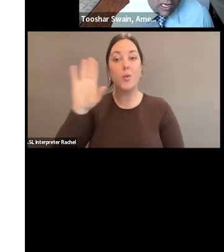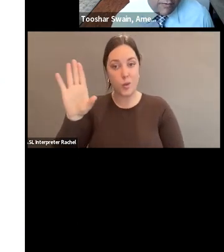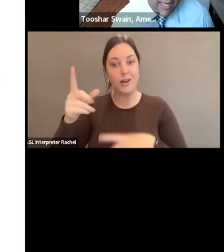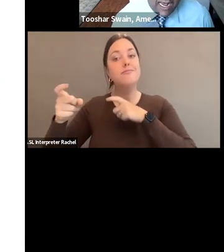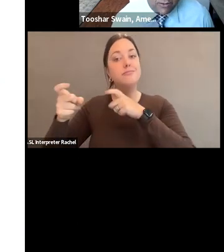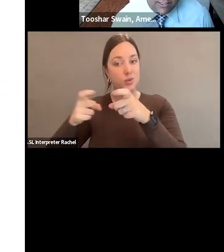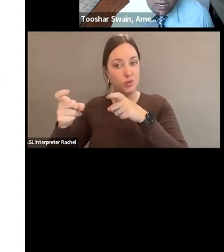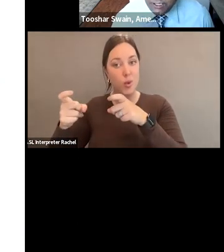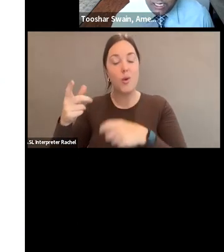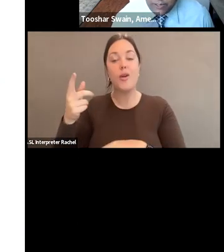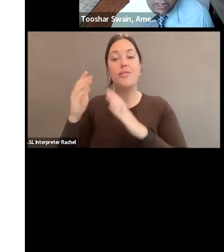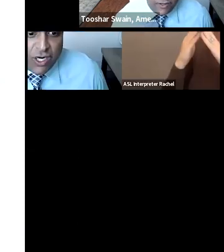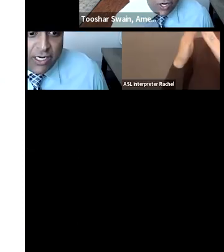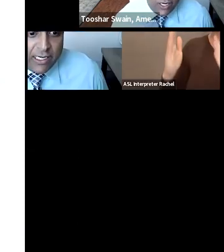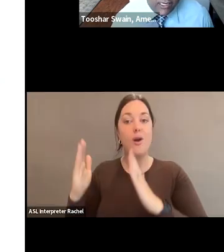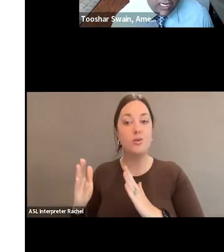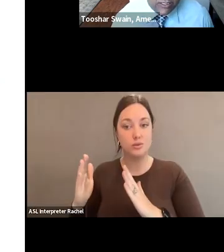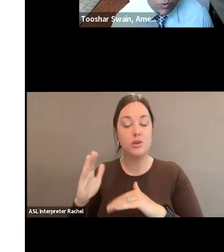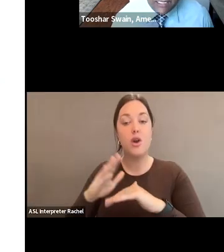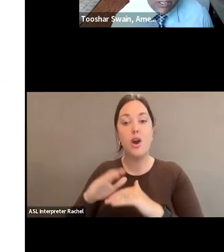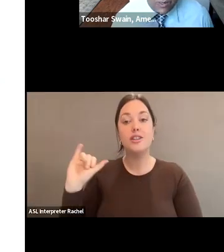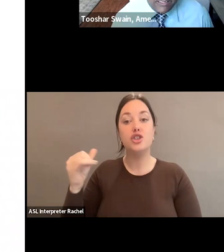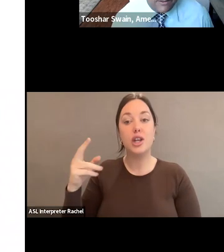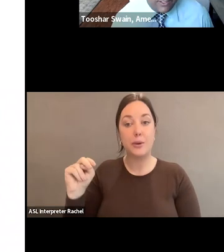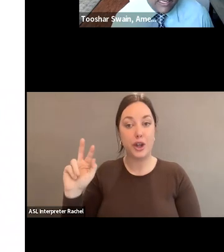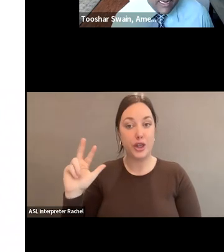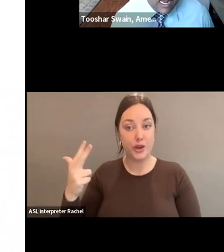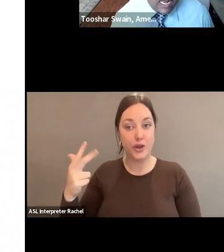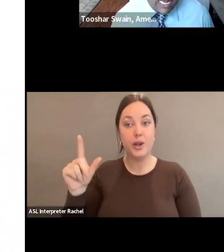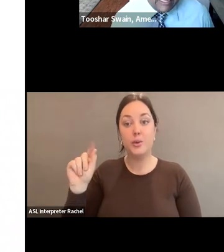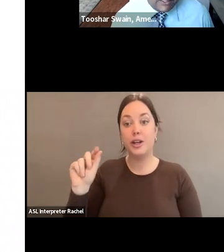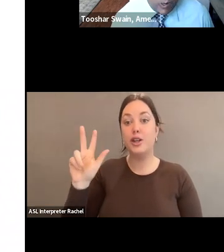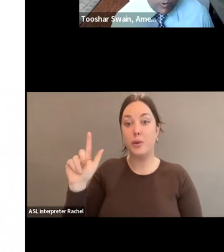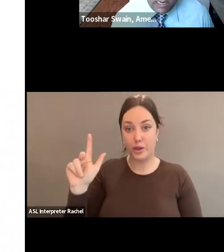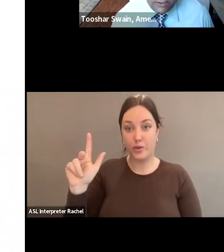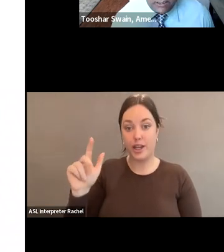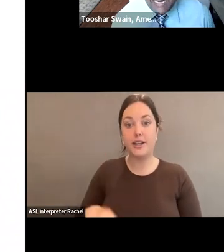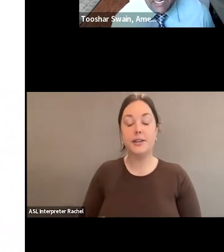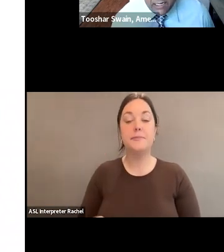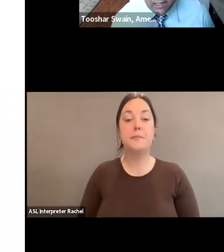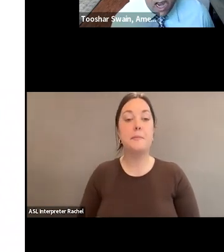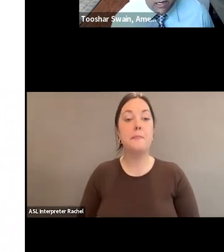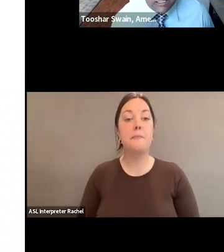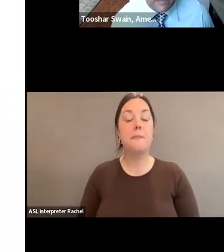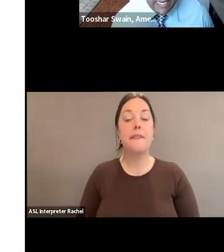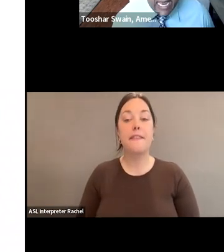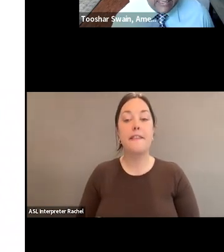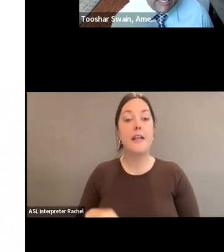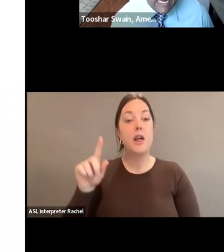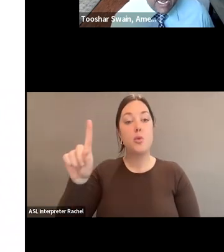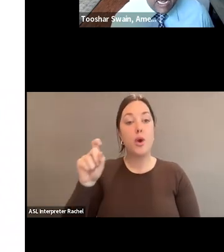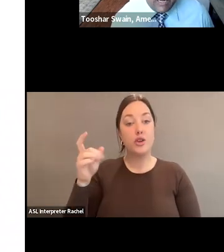of the House on January 3rd, 2023, as the 118th Congress